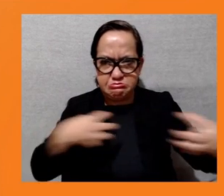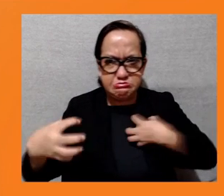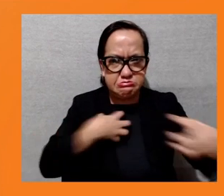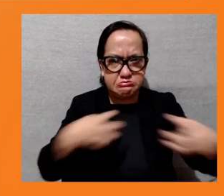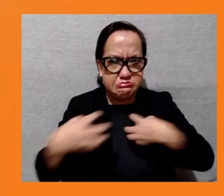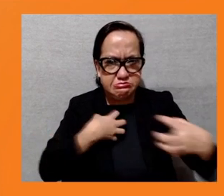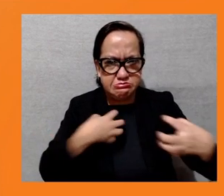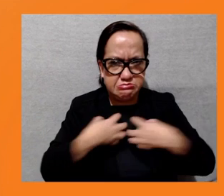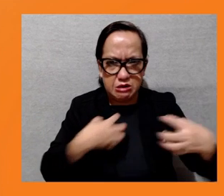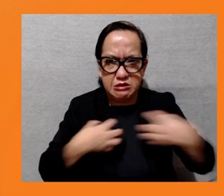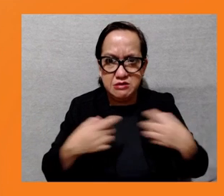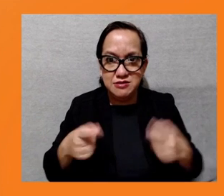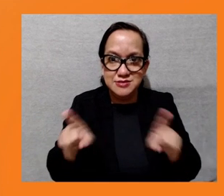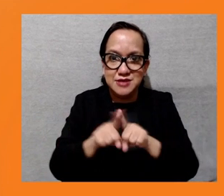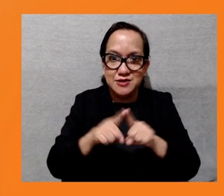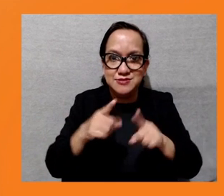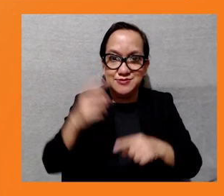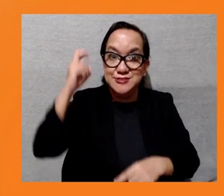with AIIB. Over to you, Vidya.